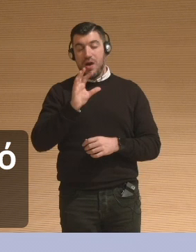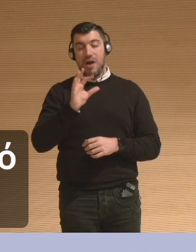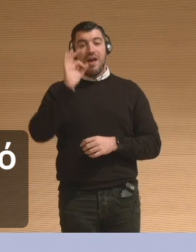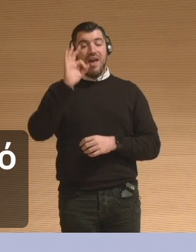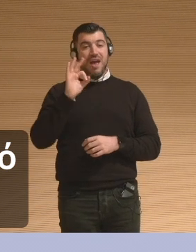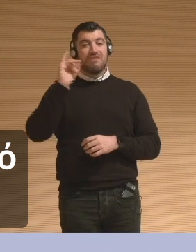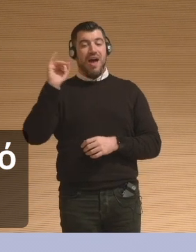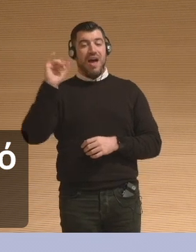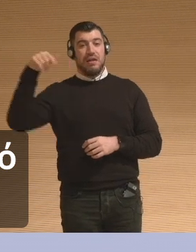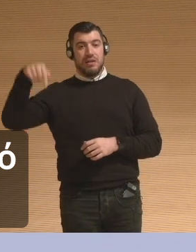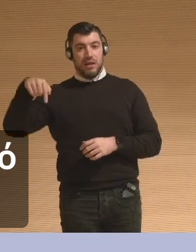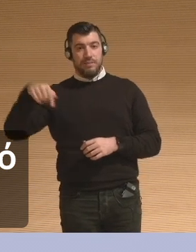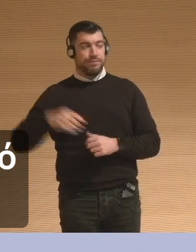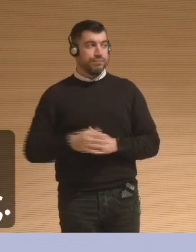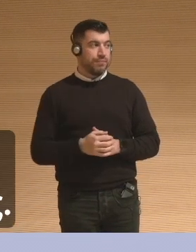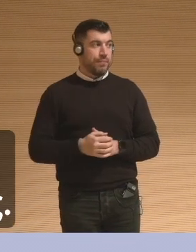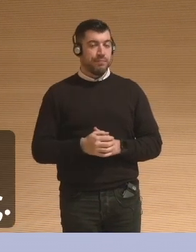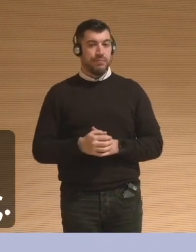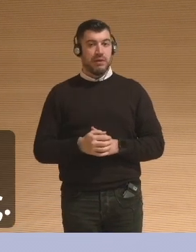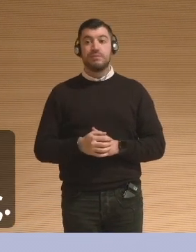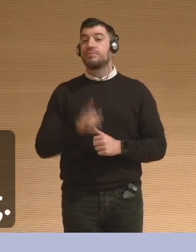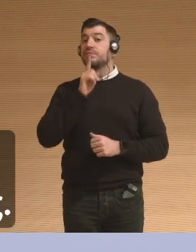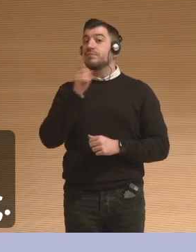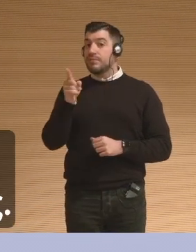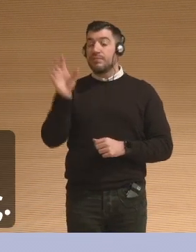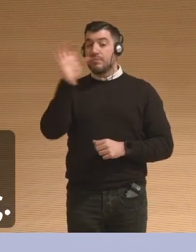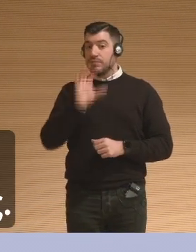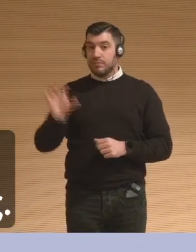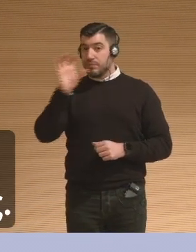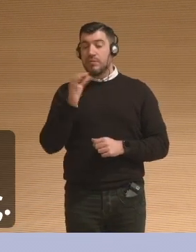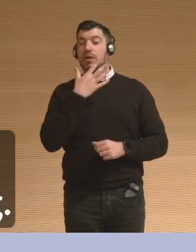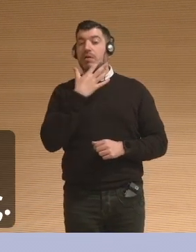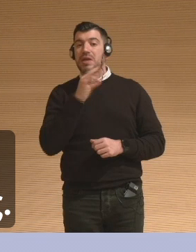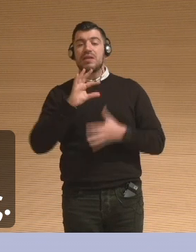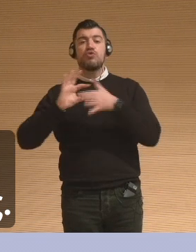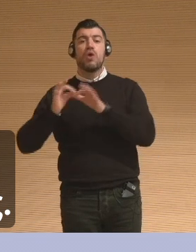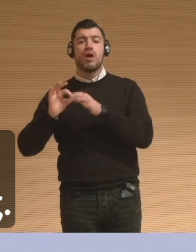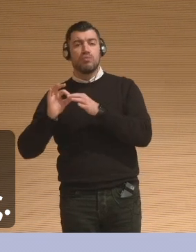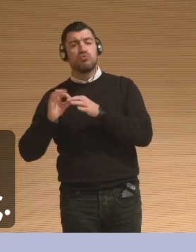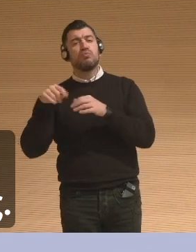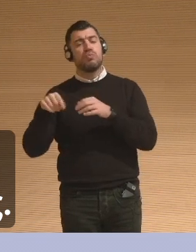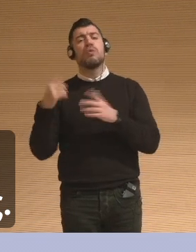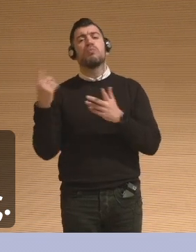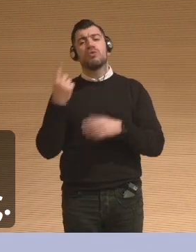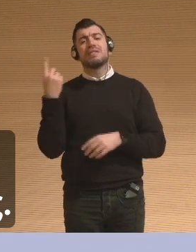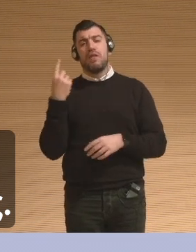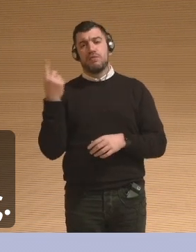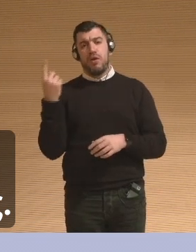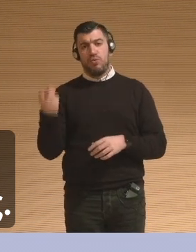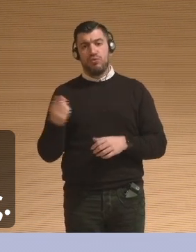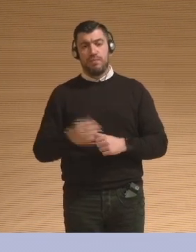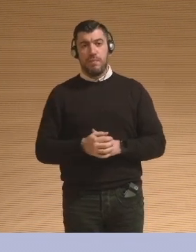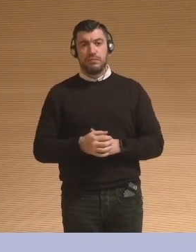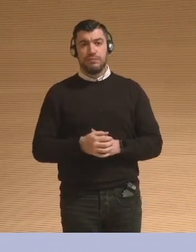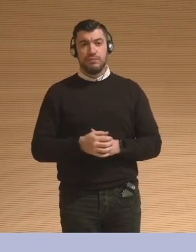more passive, more conventional in its mode of display, features fashion clothing, right? It's haute